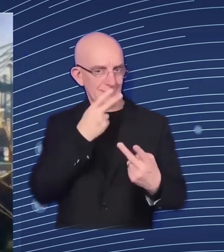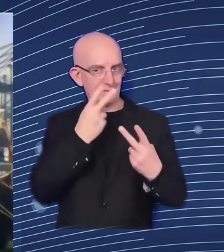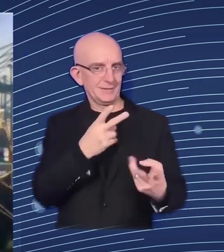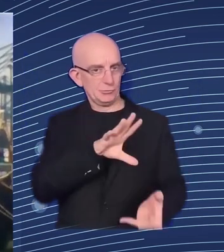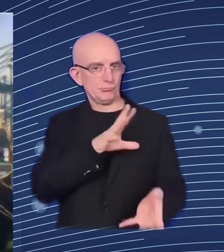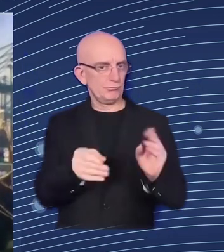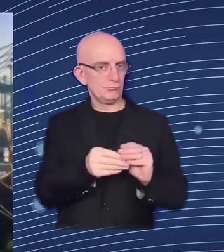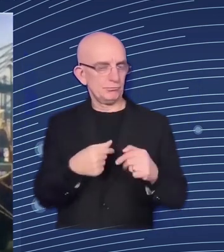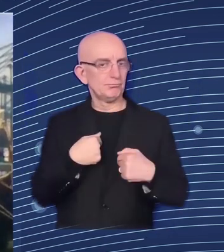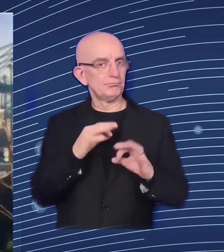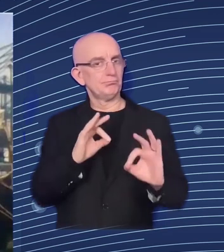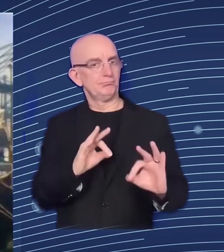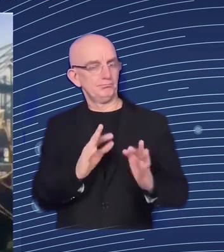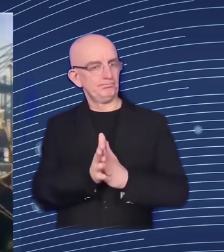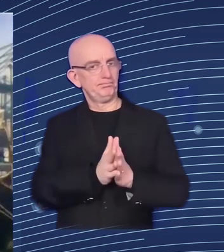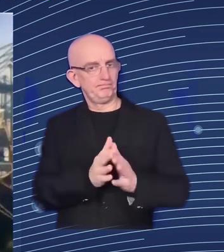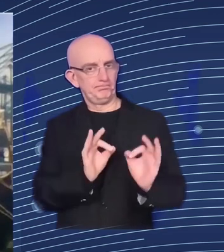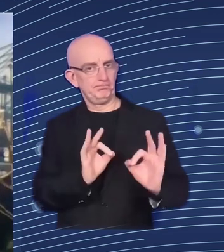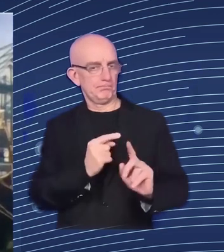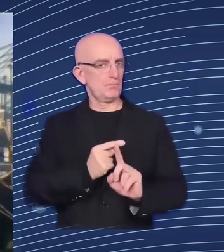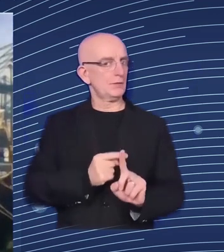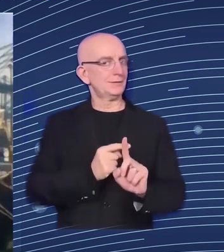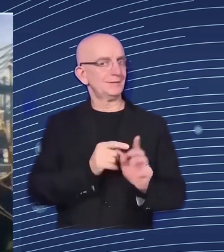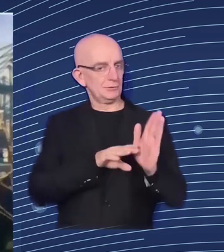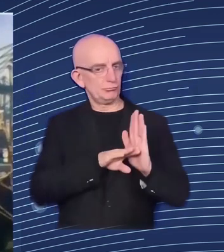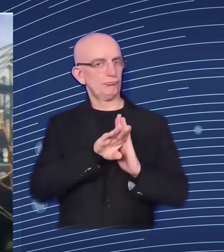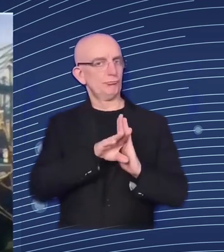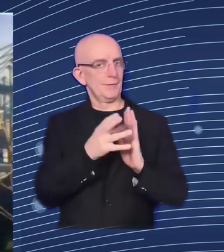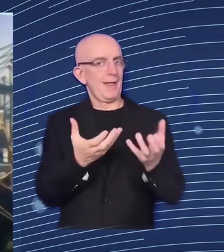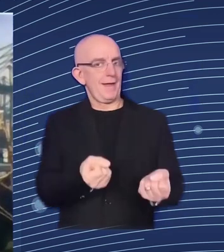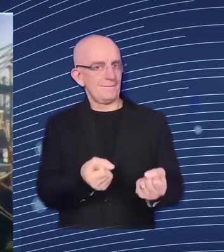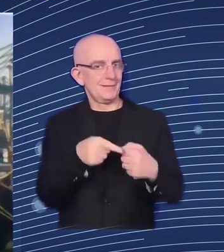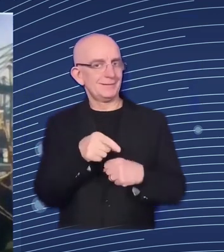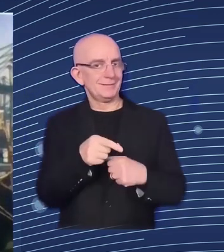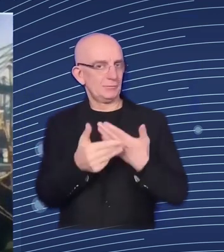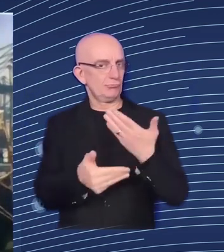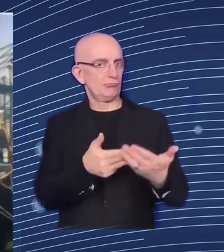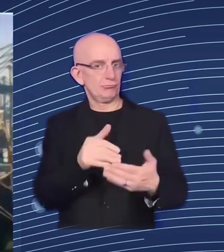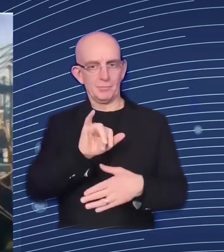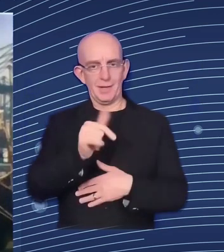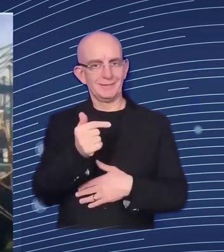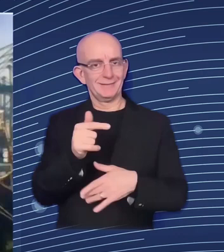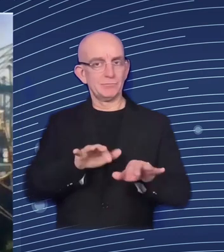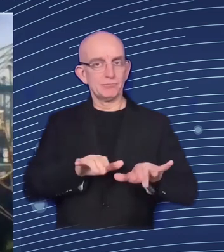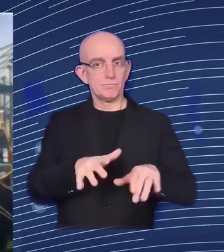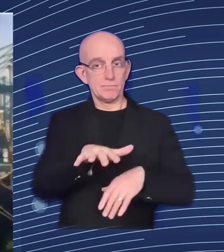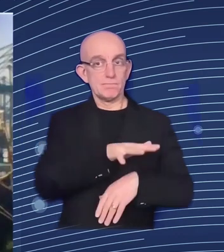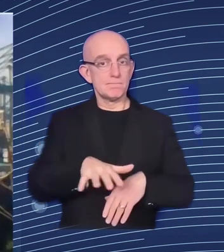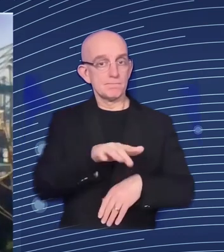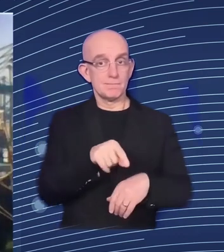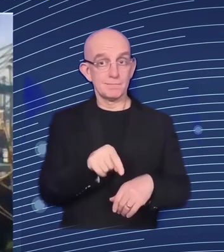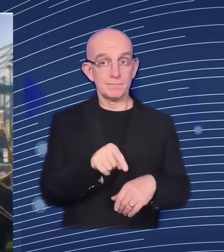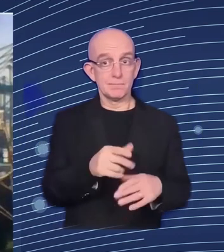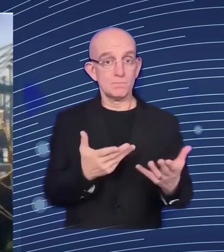the prospect of the it sector of course we need your support we need eu commission support eu member state support and i think it transpired very